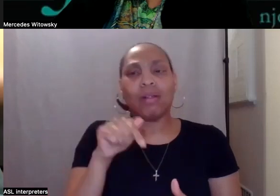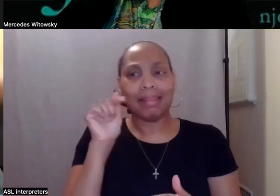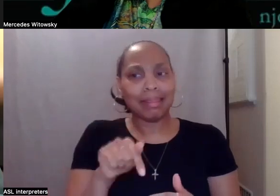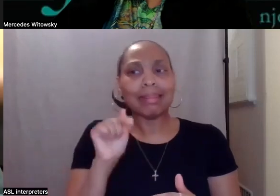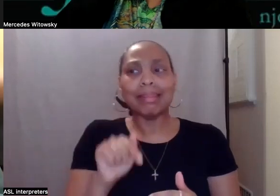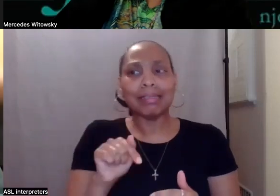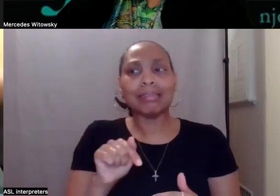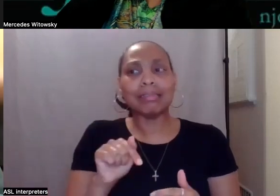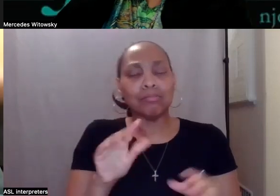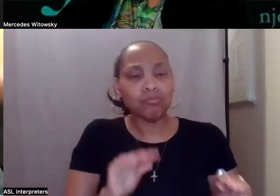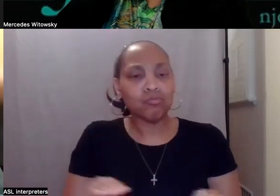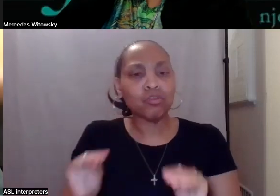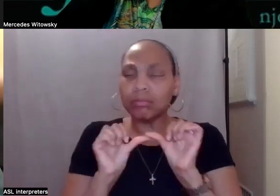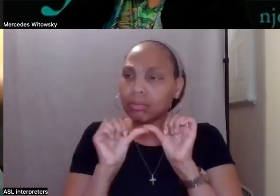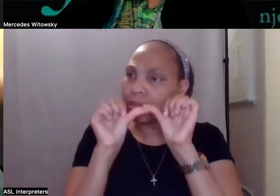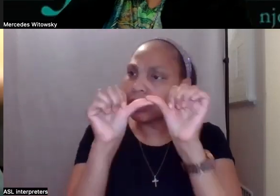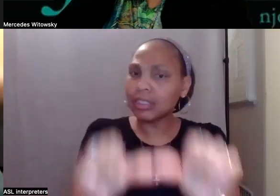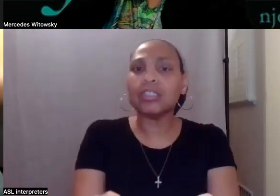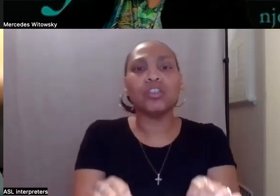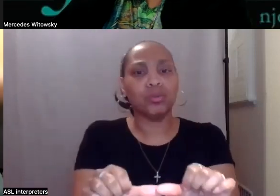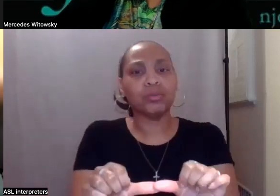make an inclusive society for all.